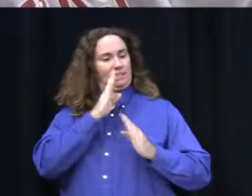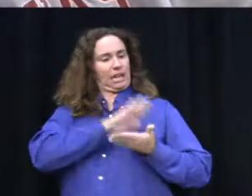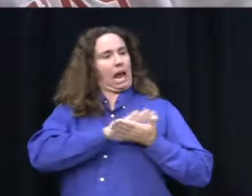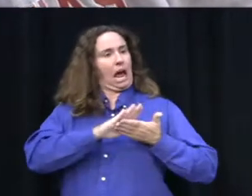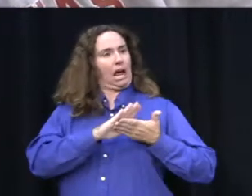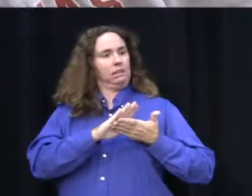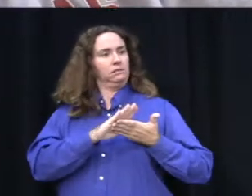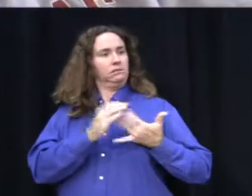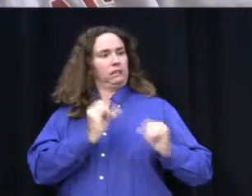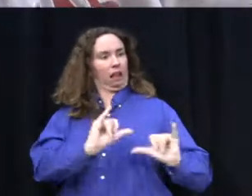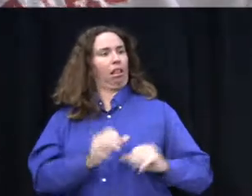like to be nice to them and stuff.